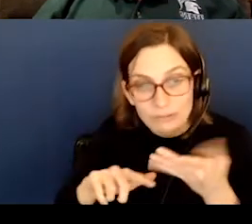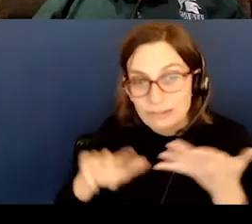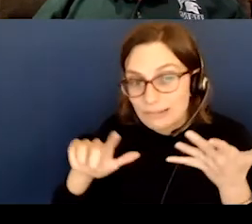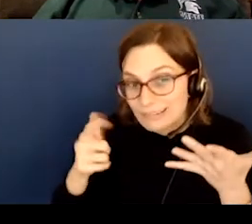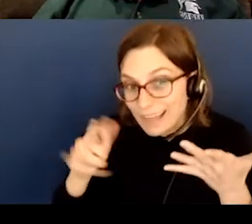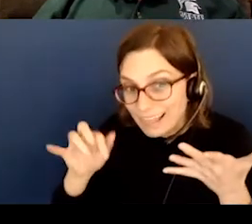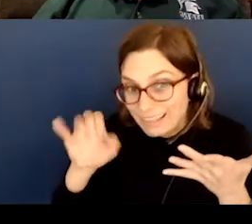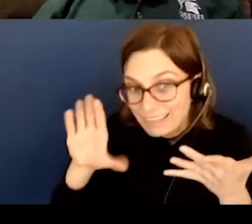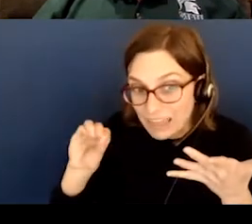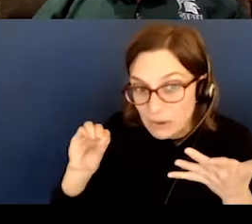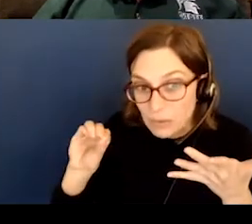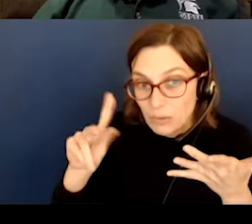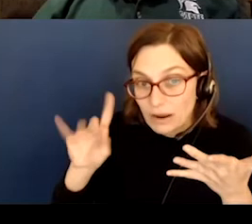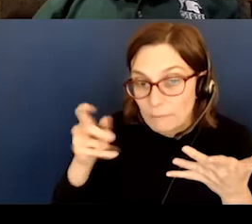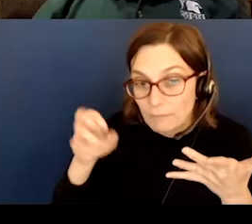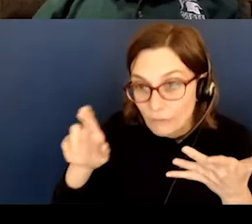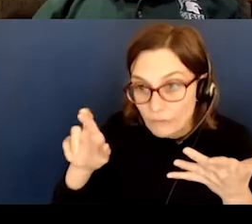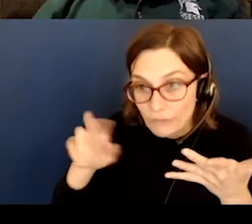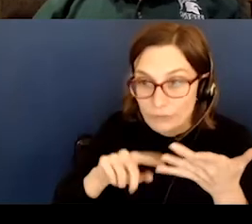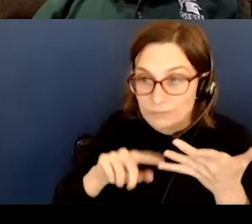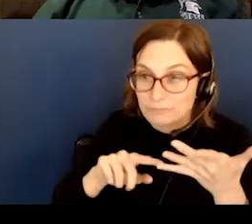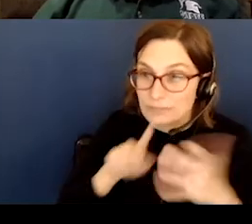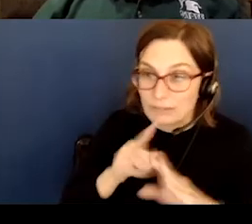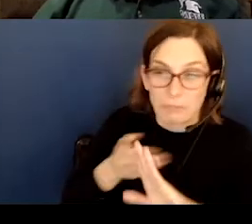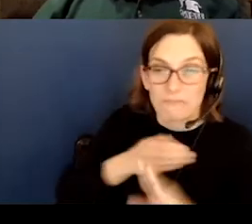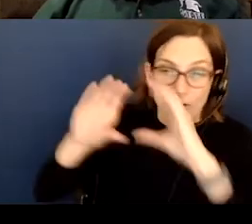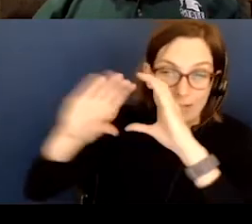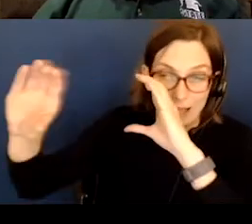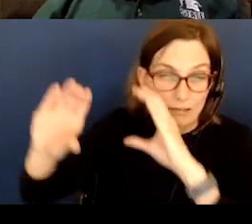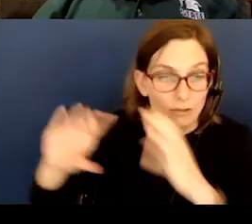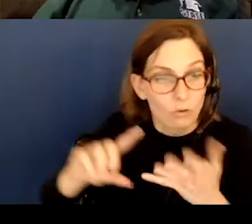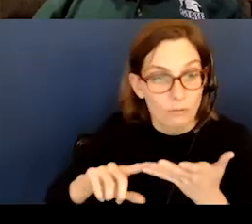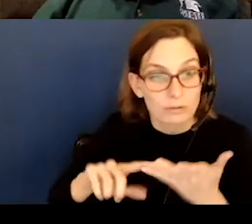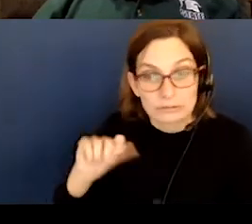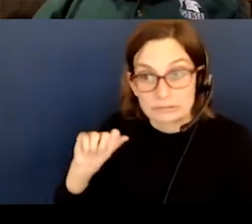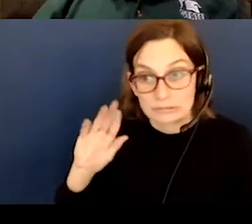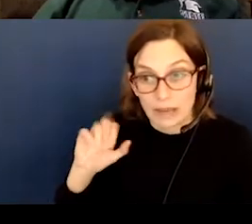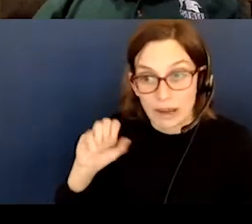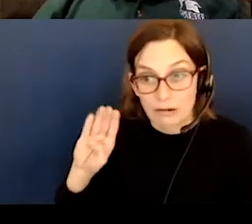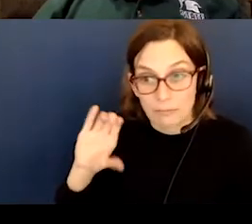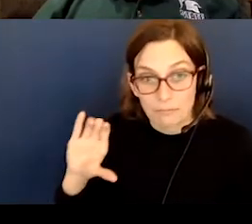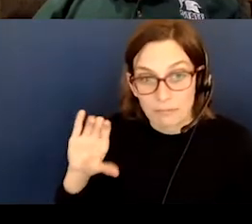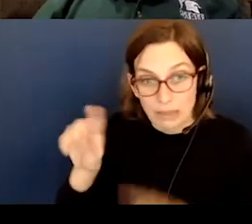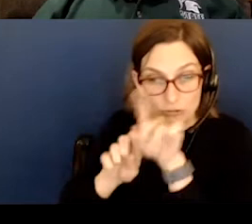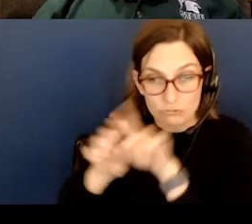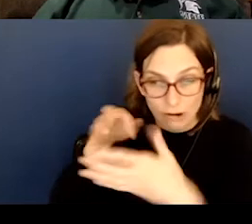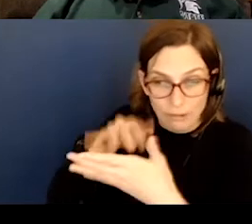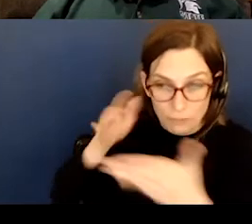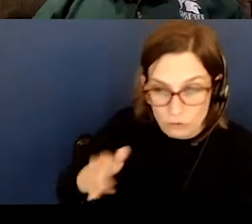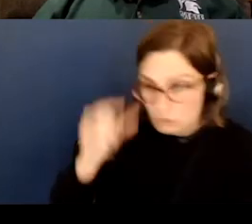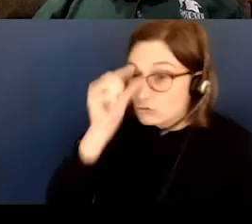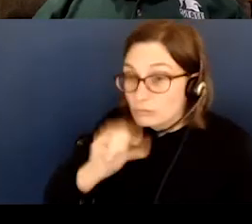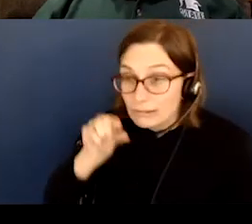talking almost pre-telescope, or even the Arabic astronomers, or even the Greek